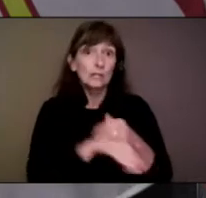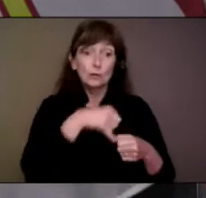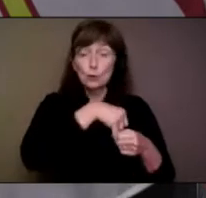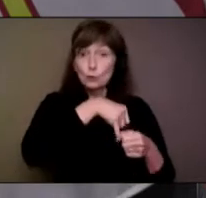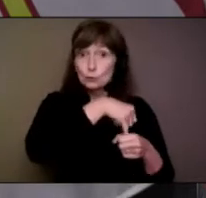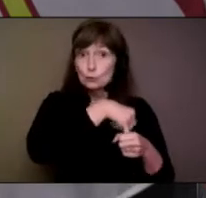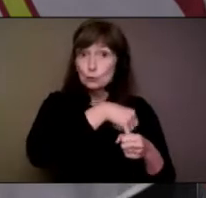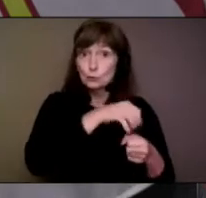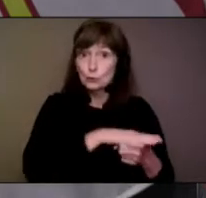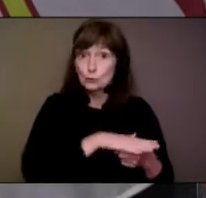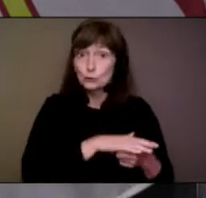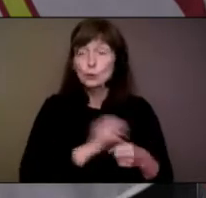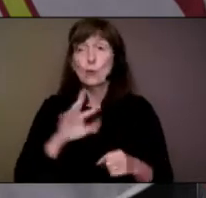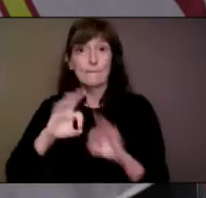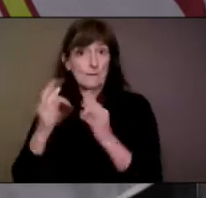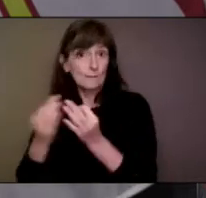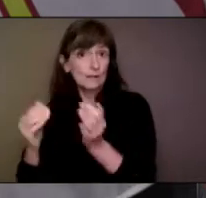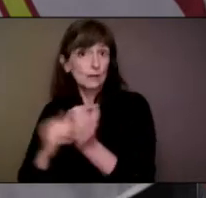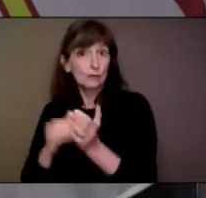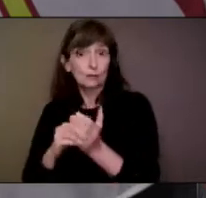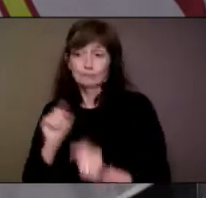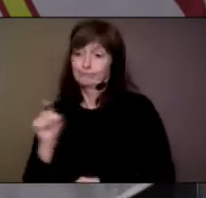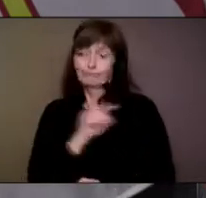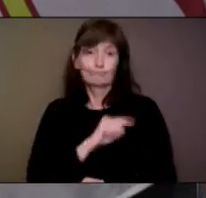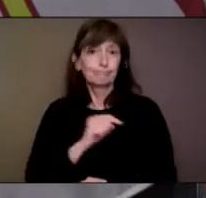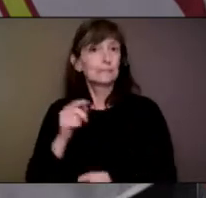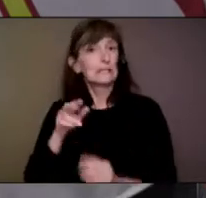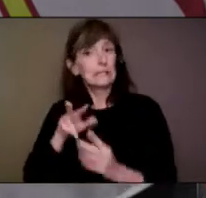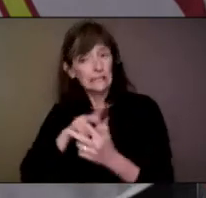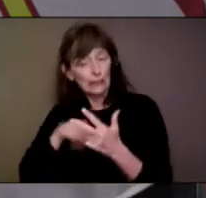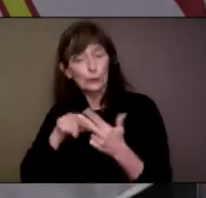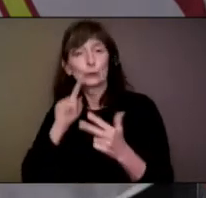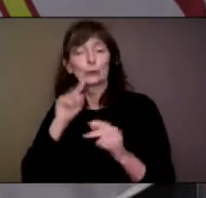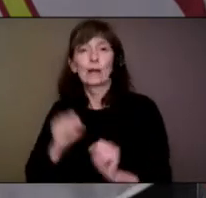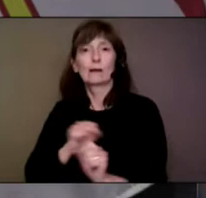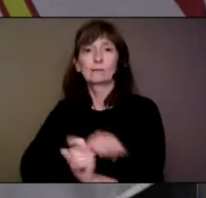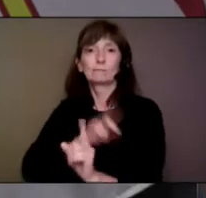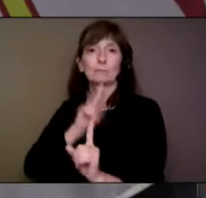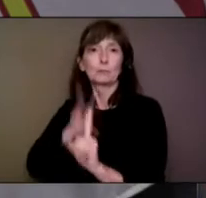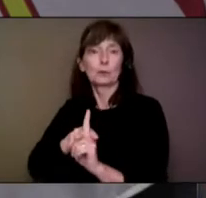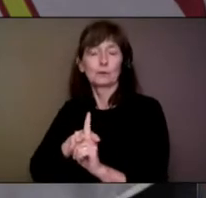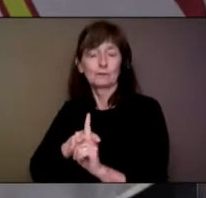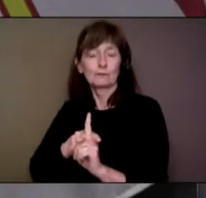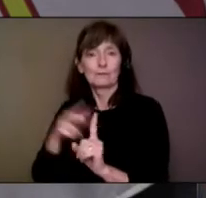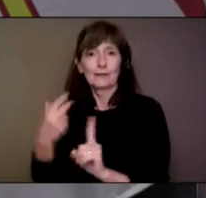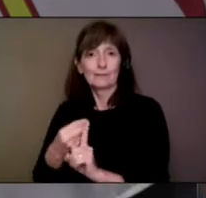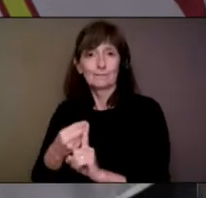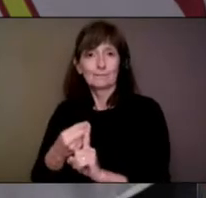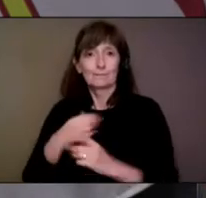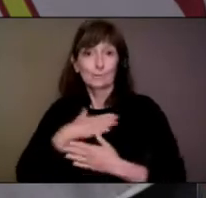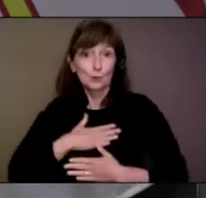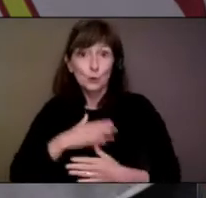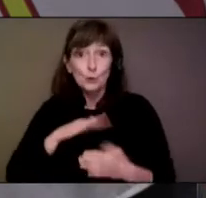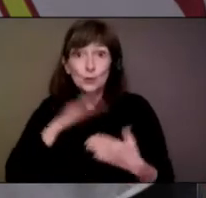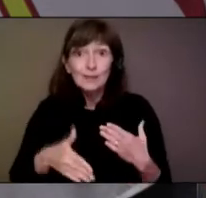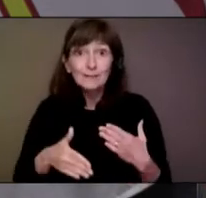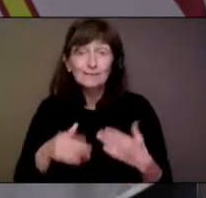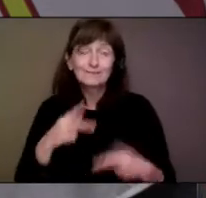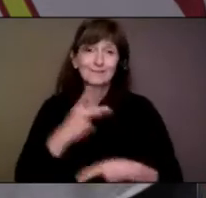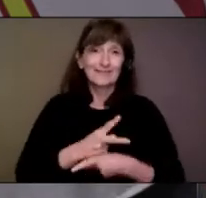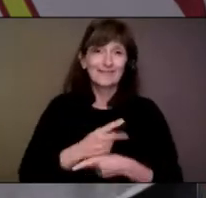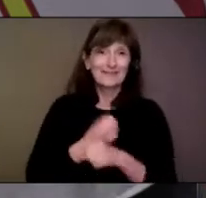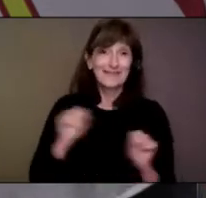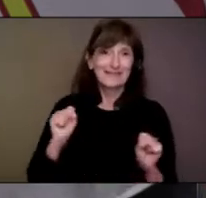with your family physician to get an appointment for a vaccine. I hope you enjoy your weekend and stay safe and hold fast.